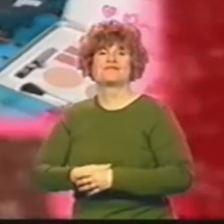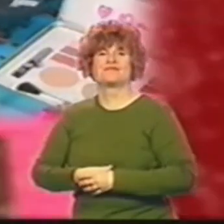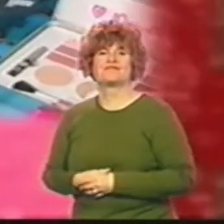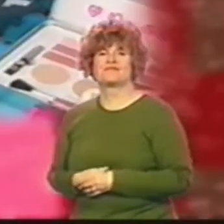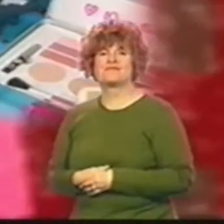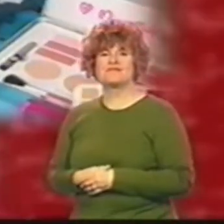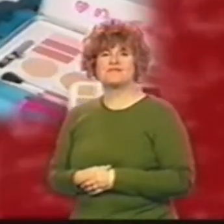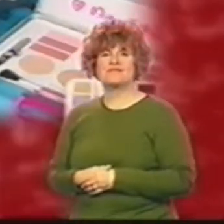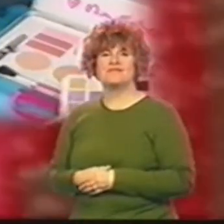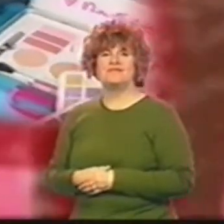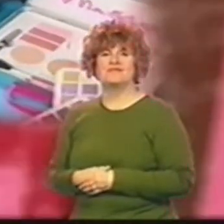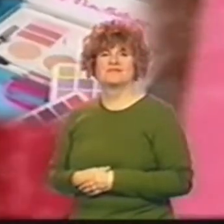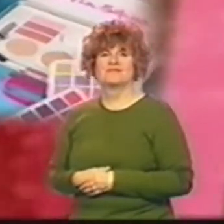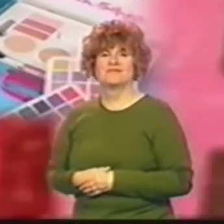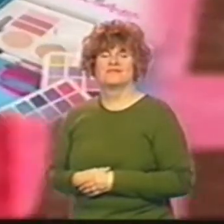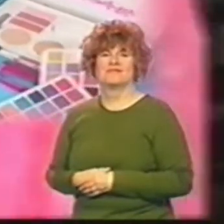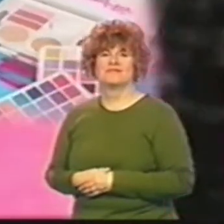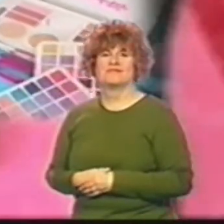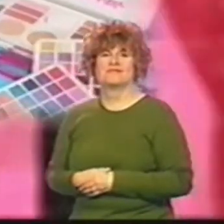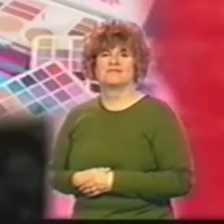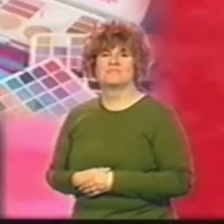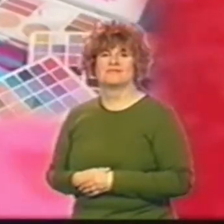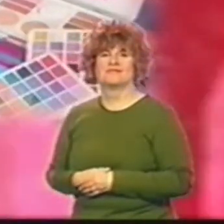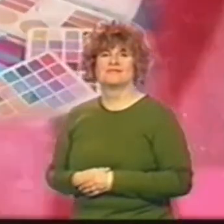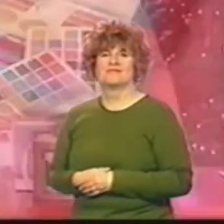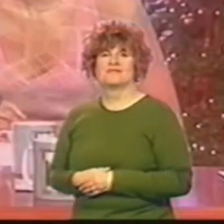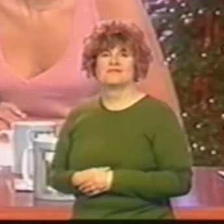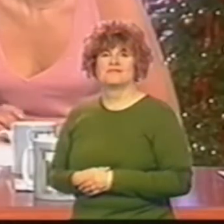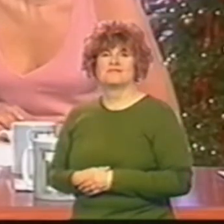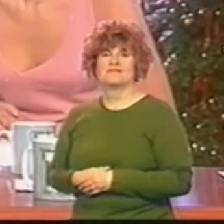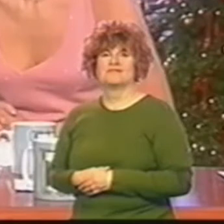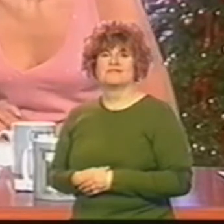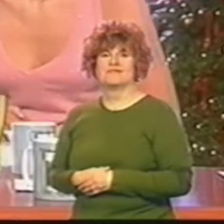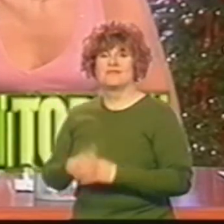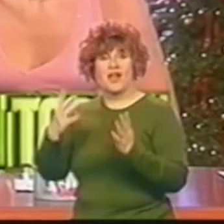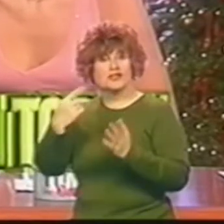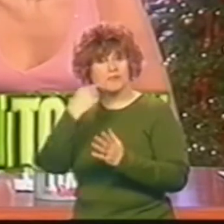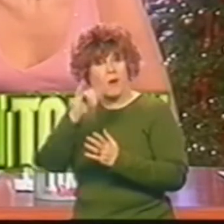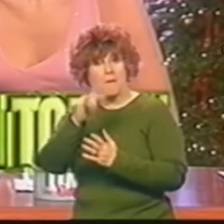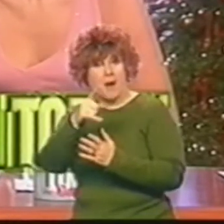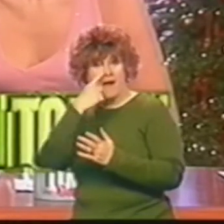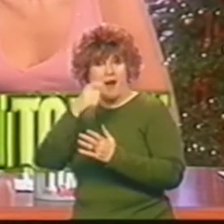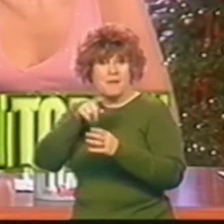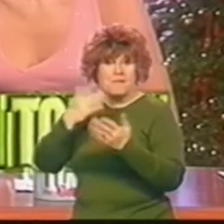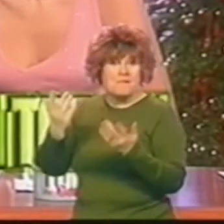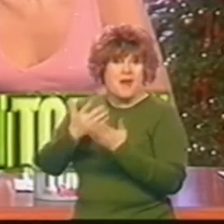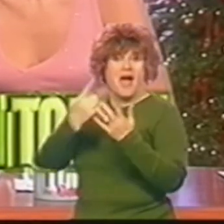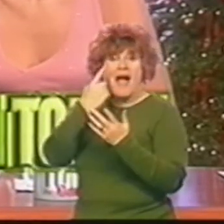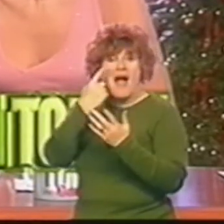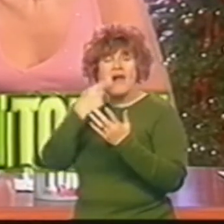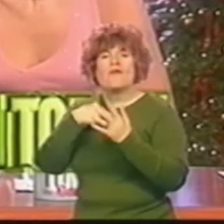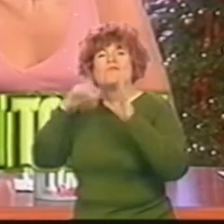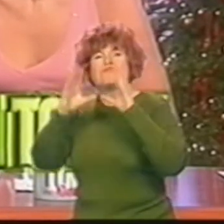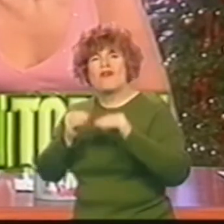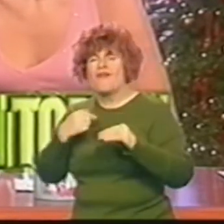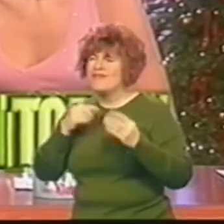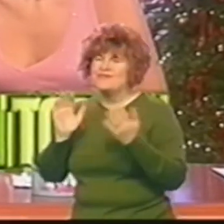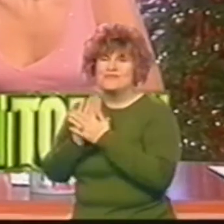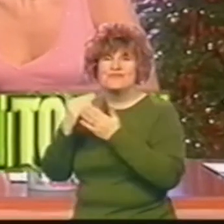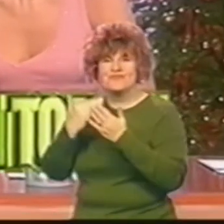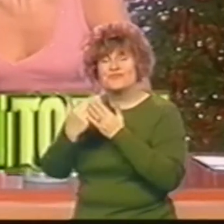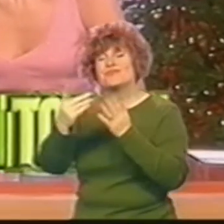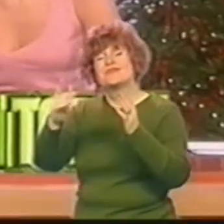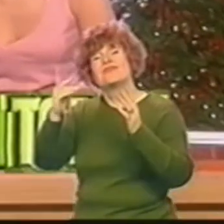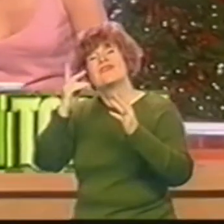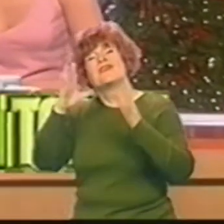spend on any of the vast range of products available. So, you could be playing tomorrow. Right now, we're going for a break. We're having such fun. See you after the break. Come